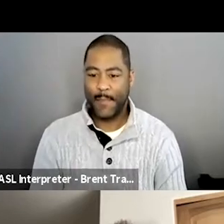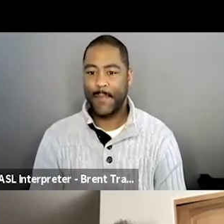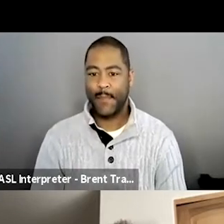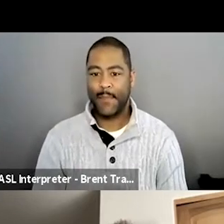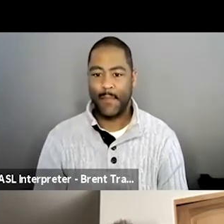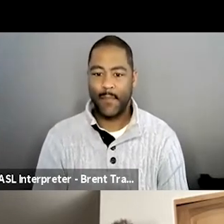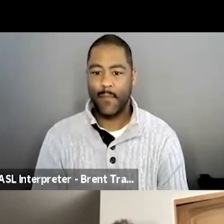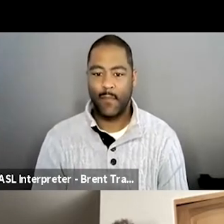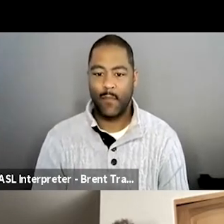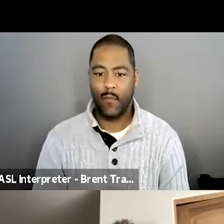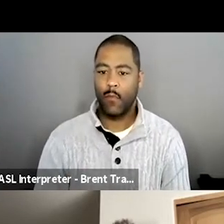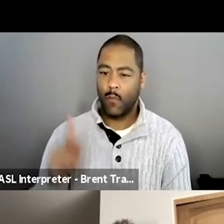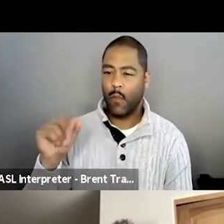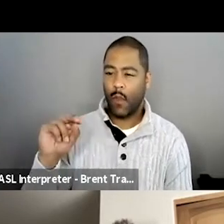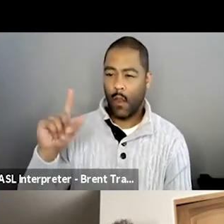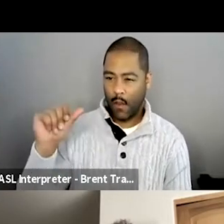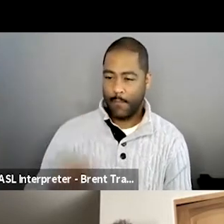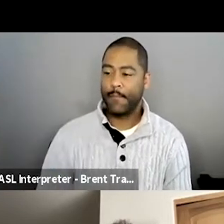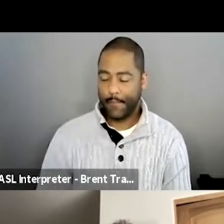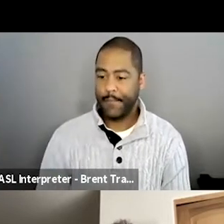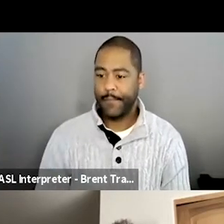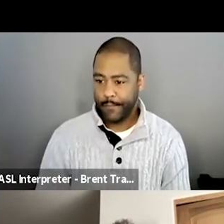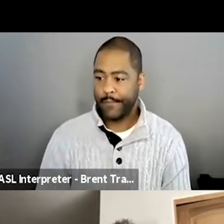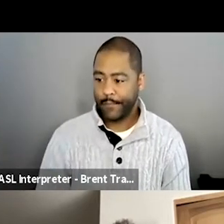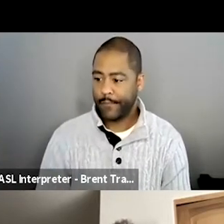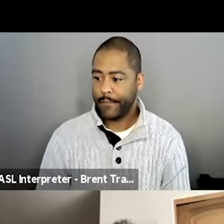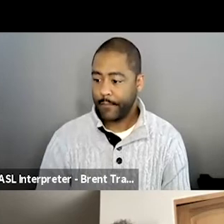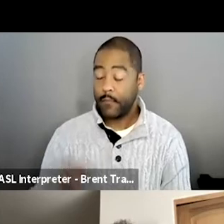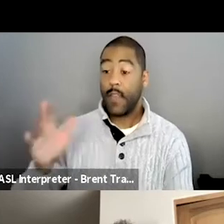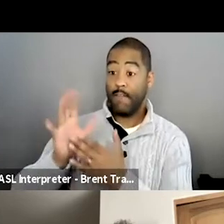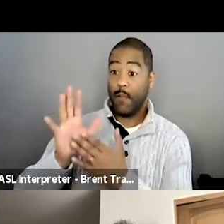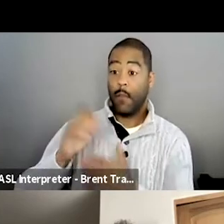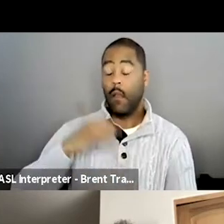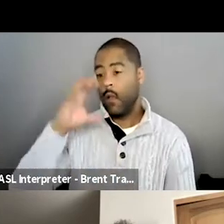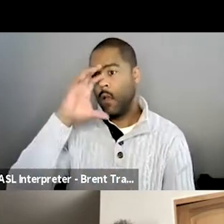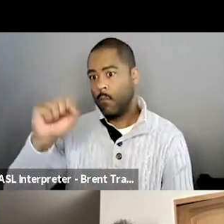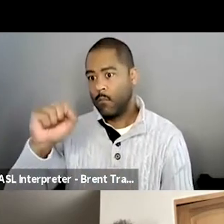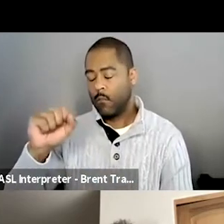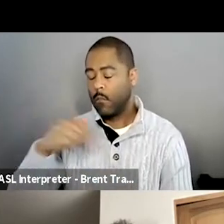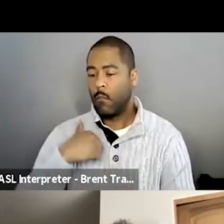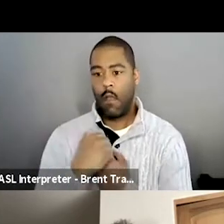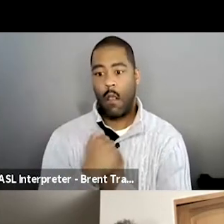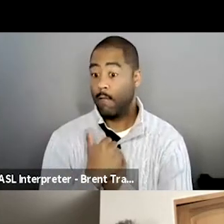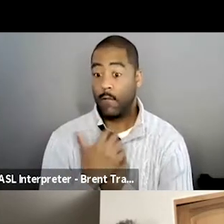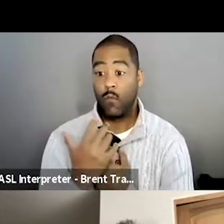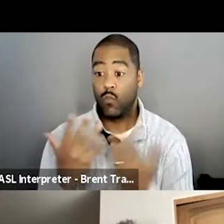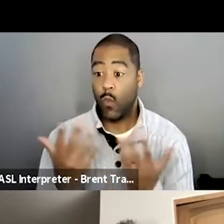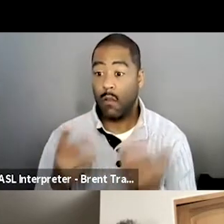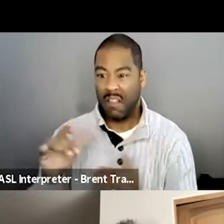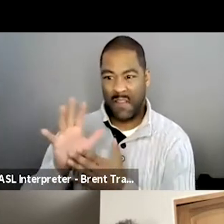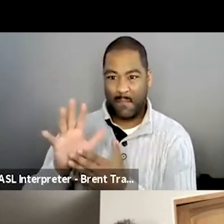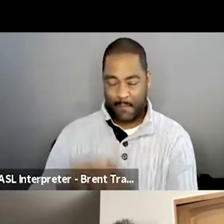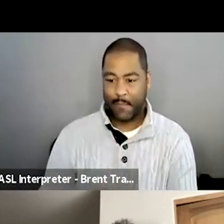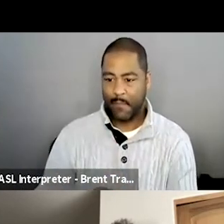really loved about the film, Matt, and this is specifically to you is, is, and I find as a documentary